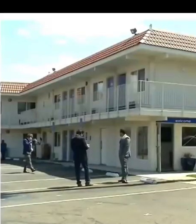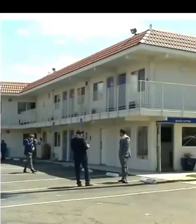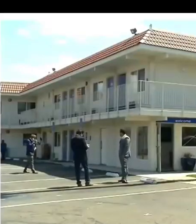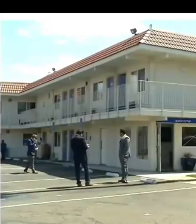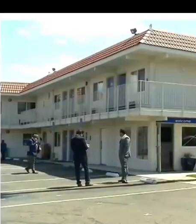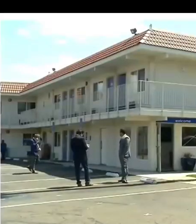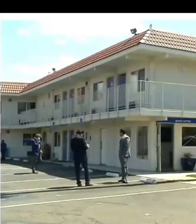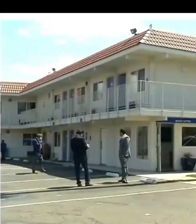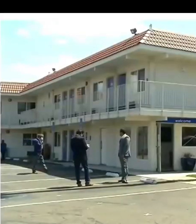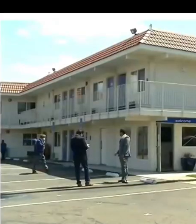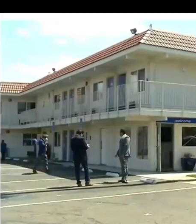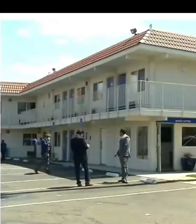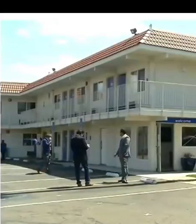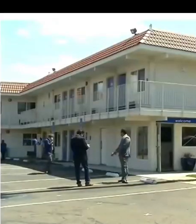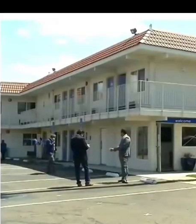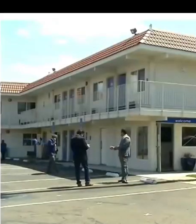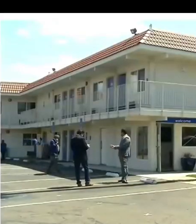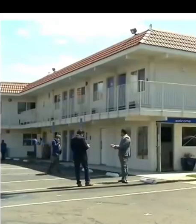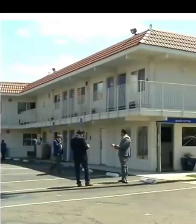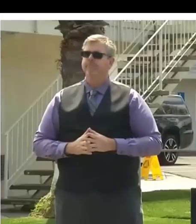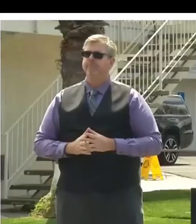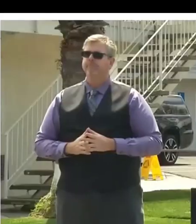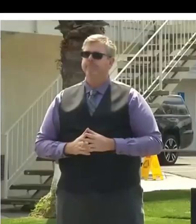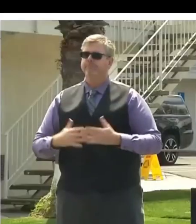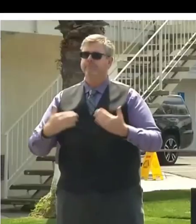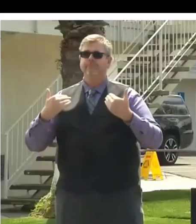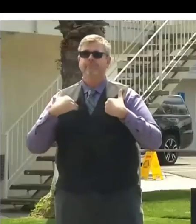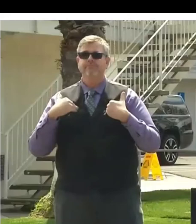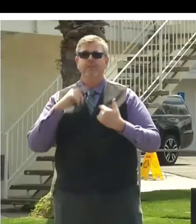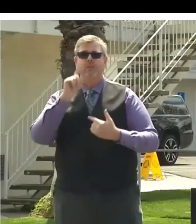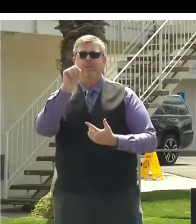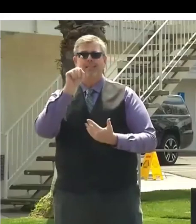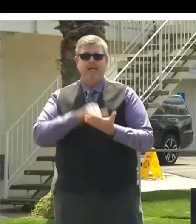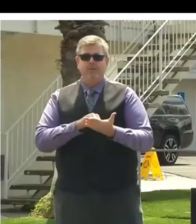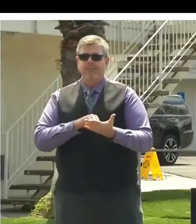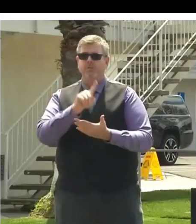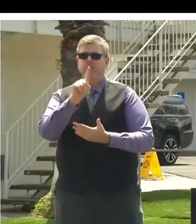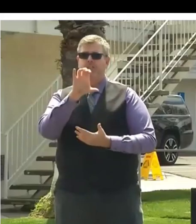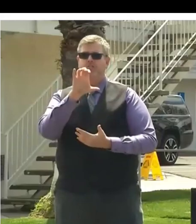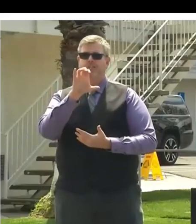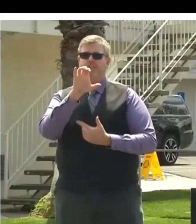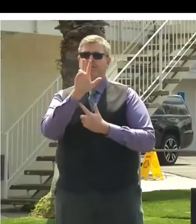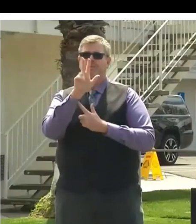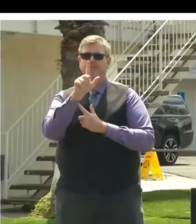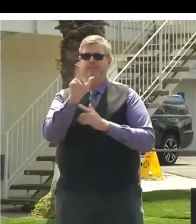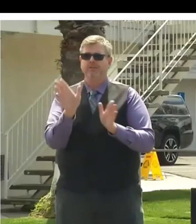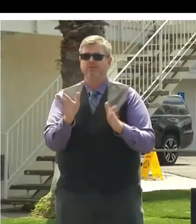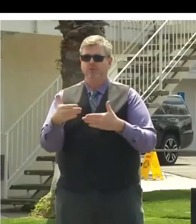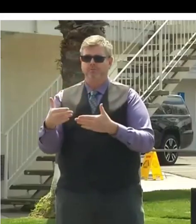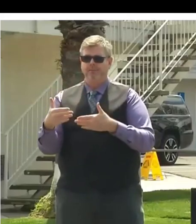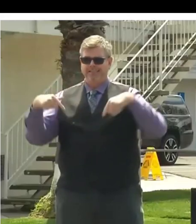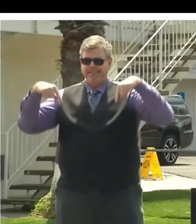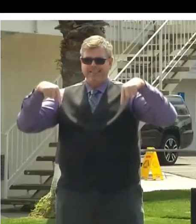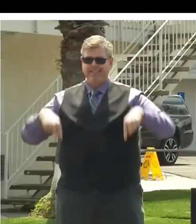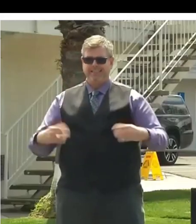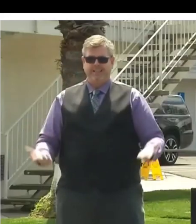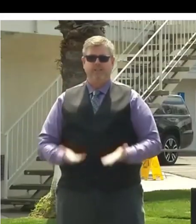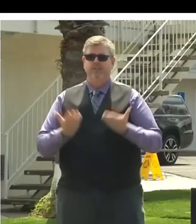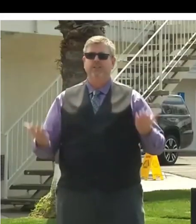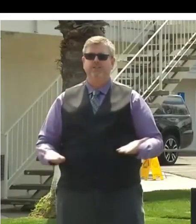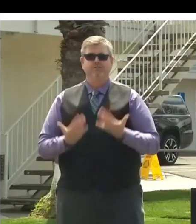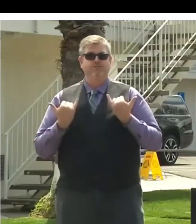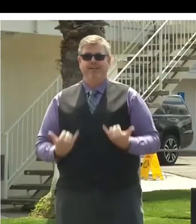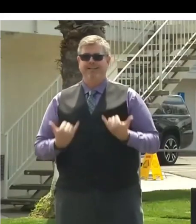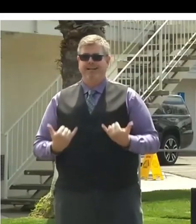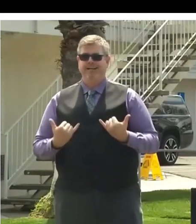means 1123 rooms that can be available now for